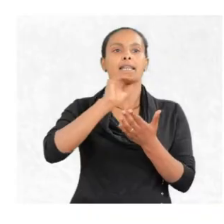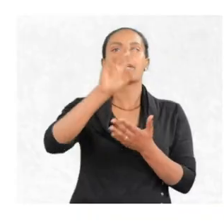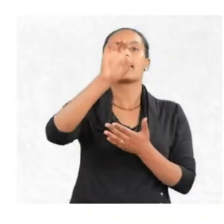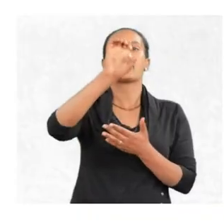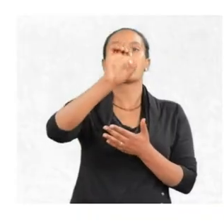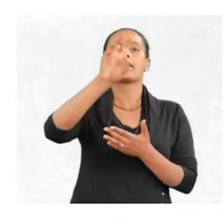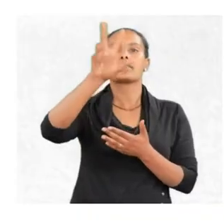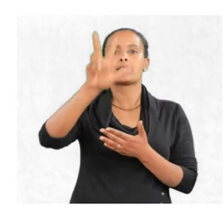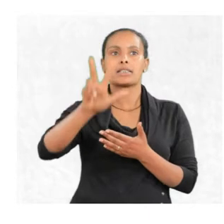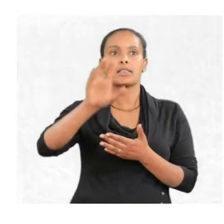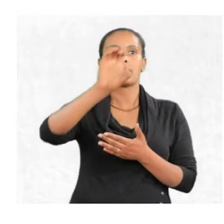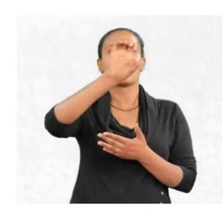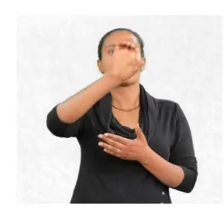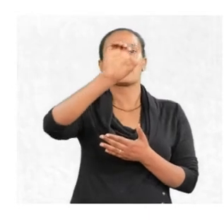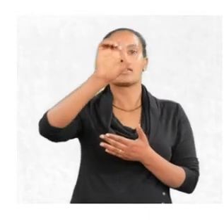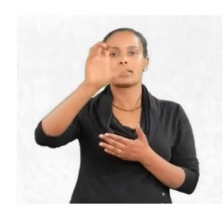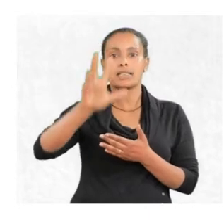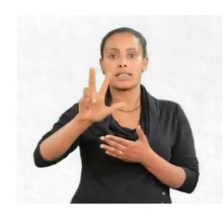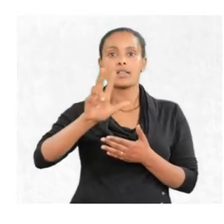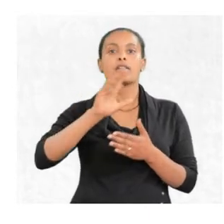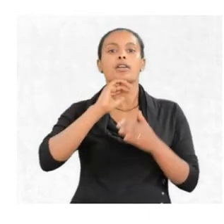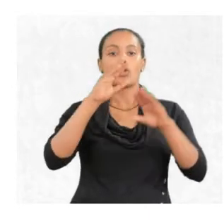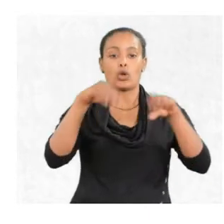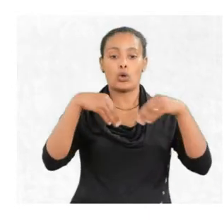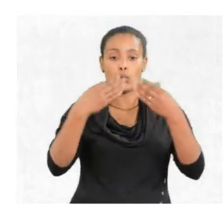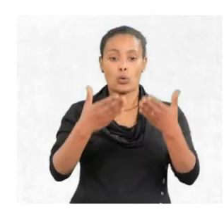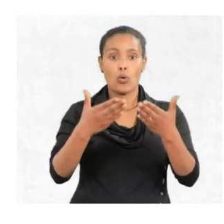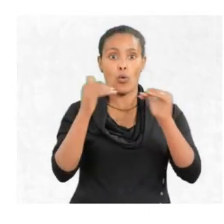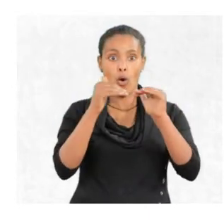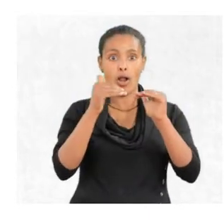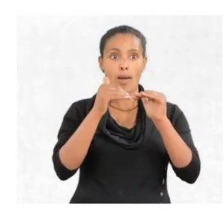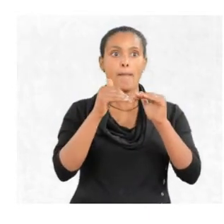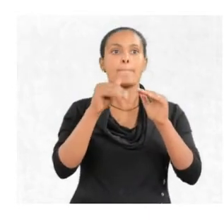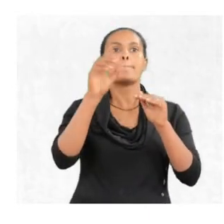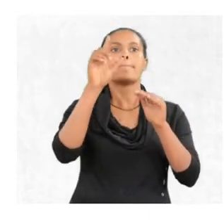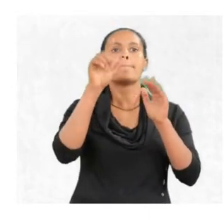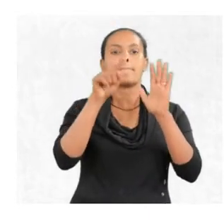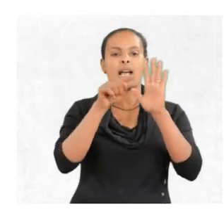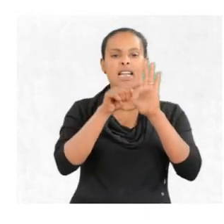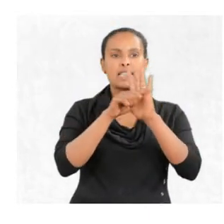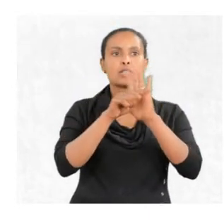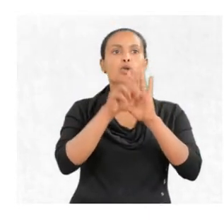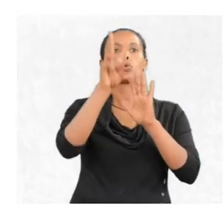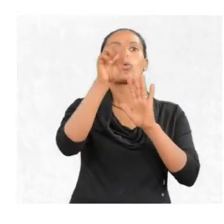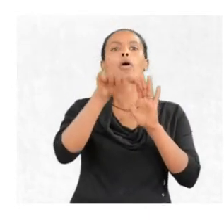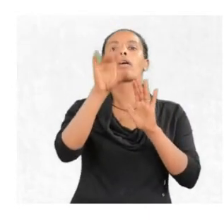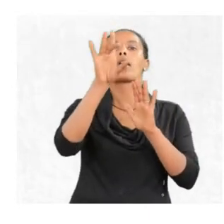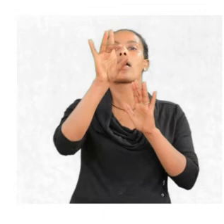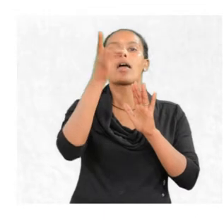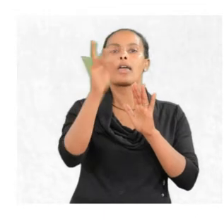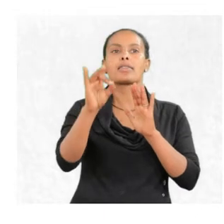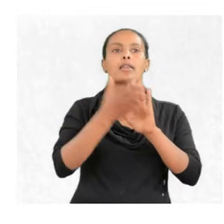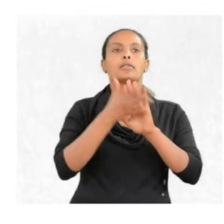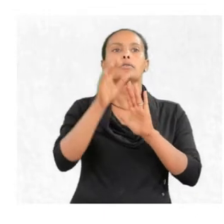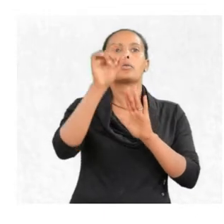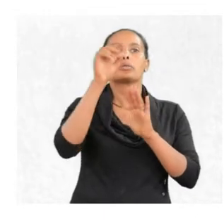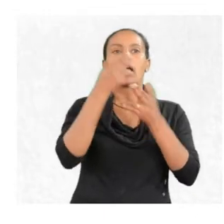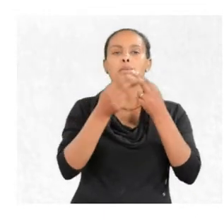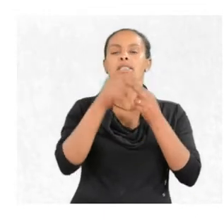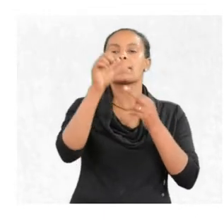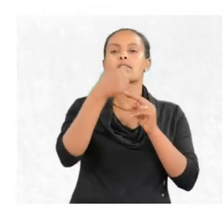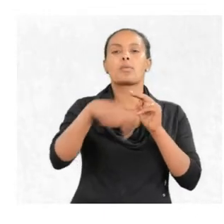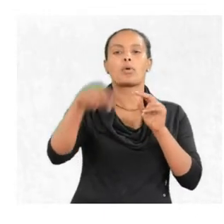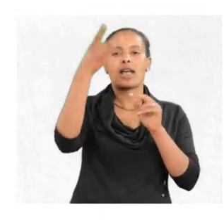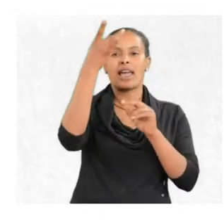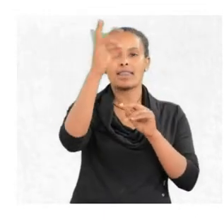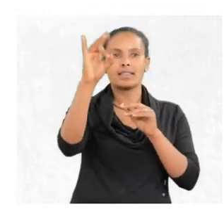three, equal minus two point one, eight times ten to the power of minus 18 joule